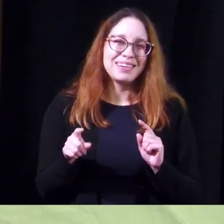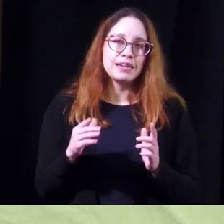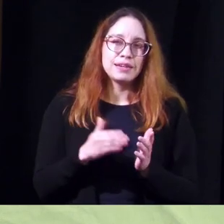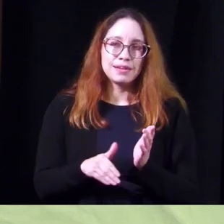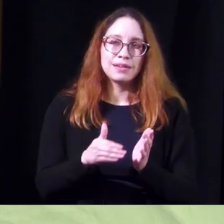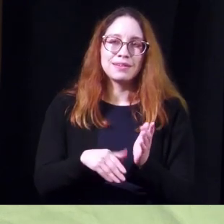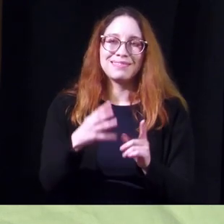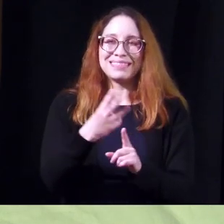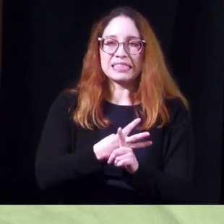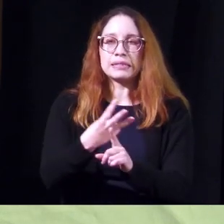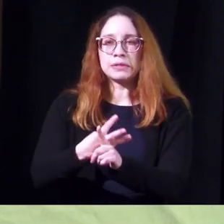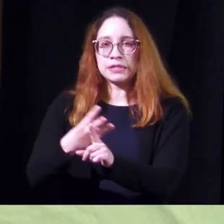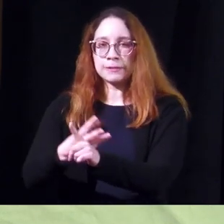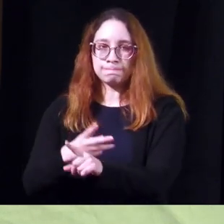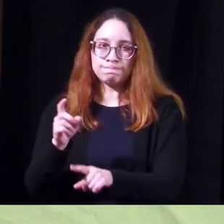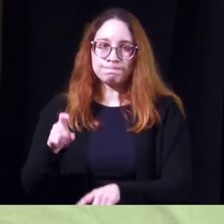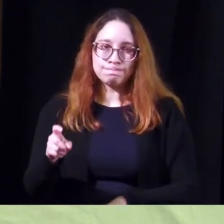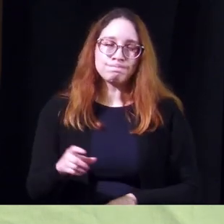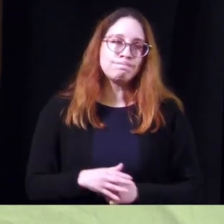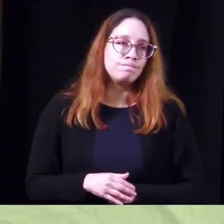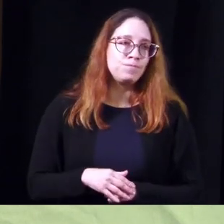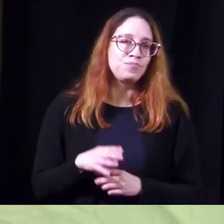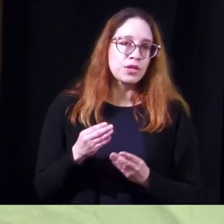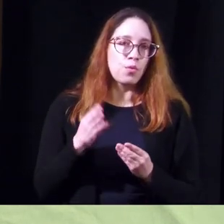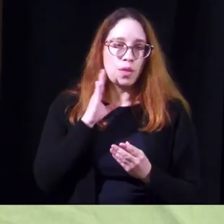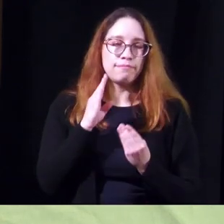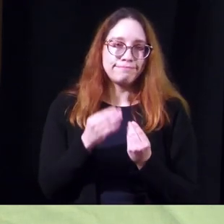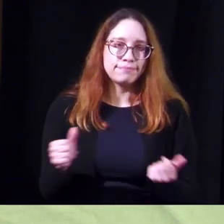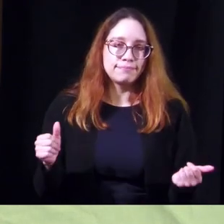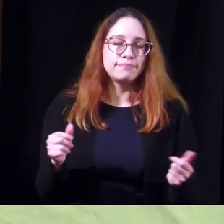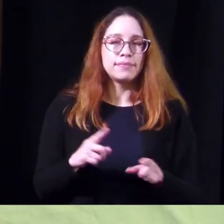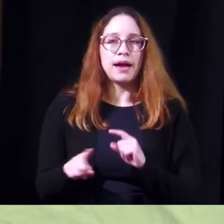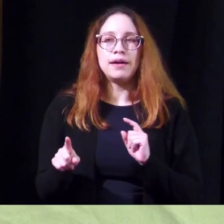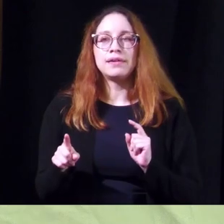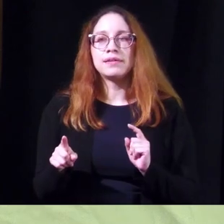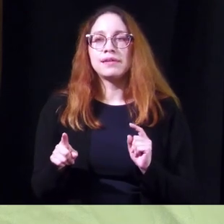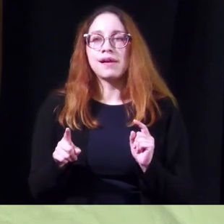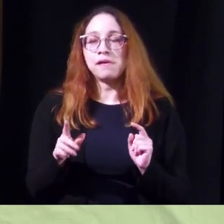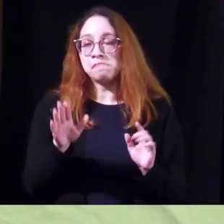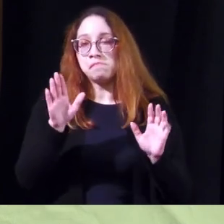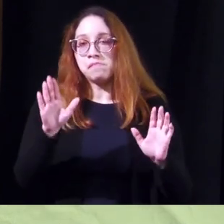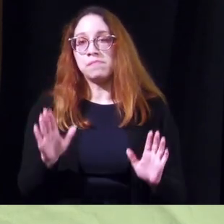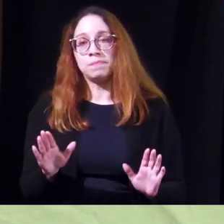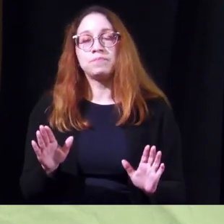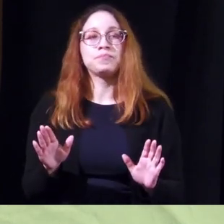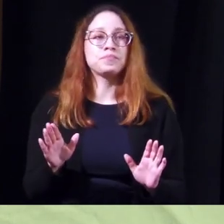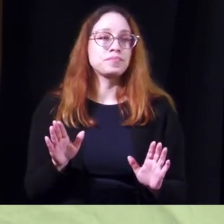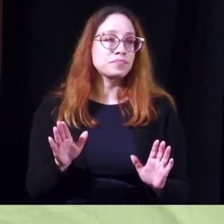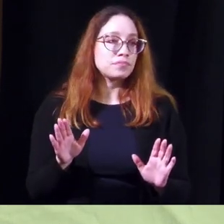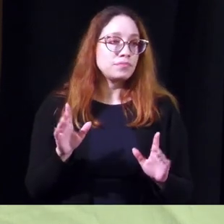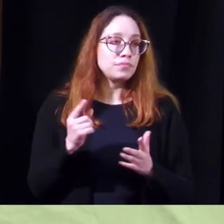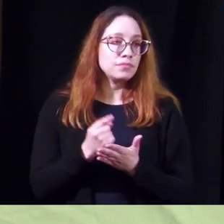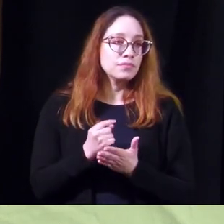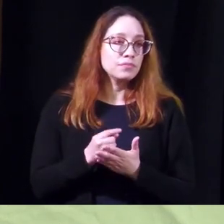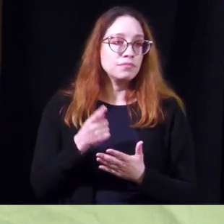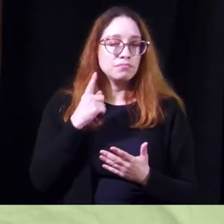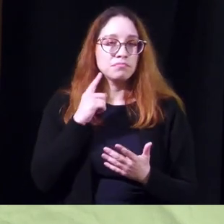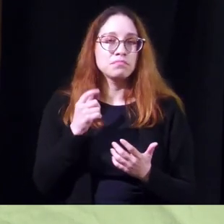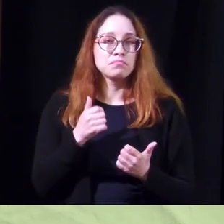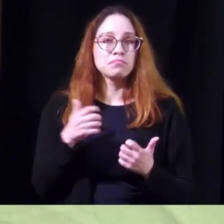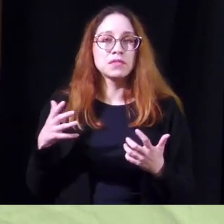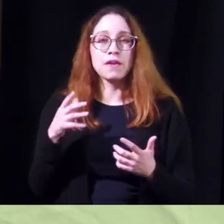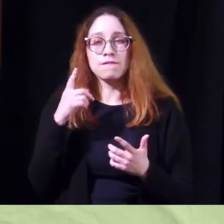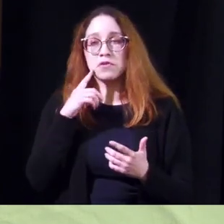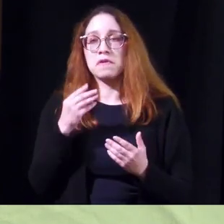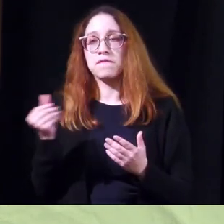repeated every six months the botox wears off but it's a it's an excellent treatment i use it in a fair number of my